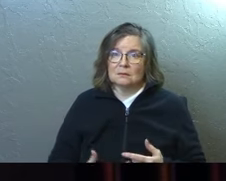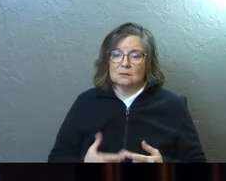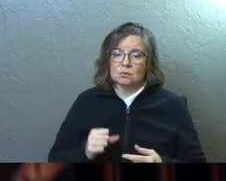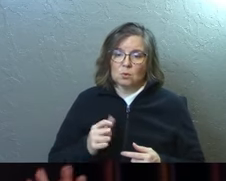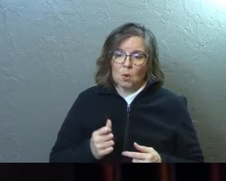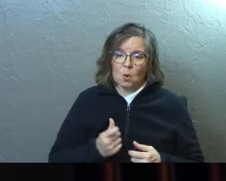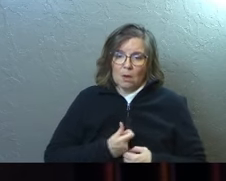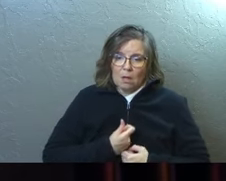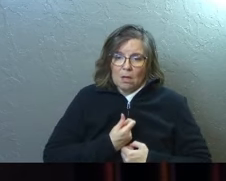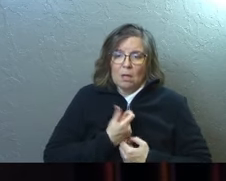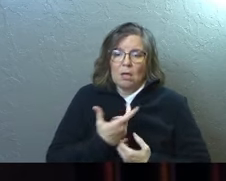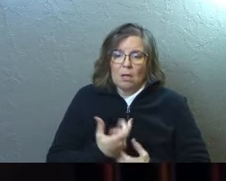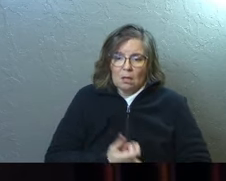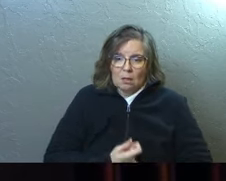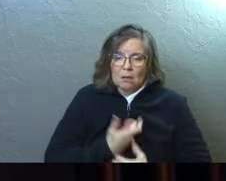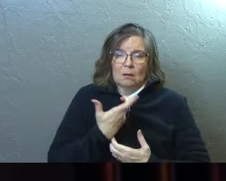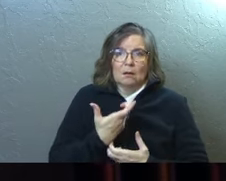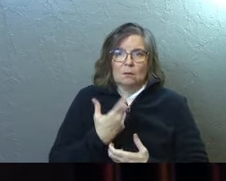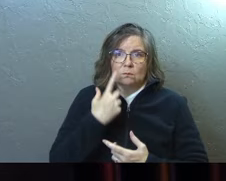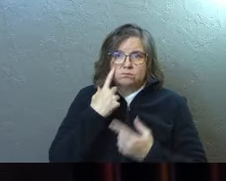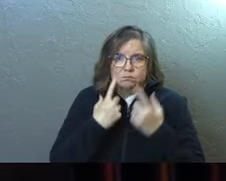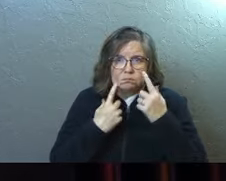And so, it's pouring out in this way.